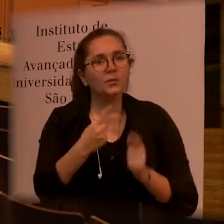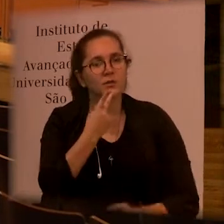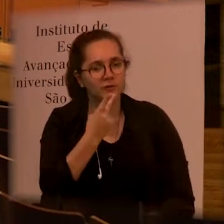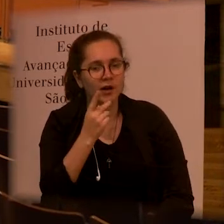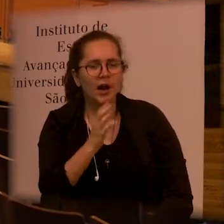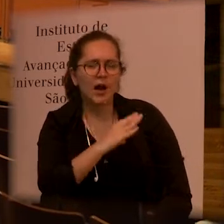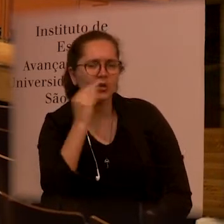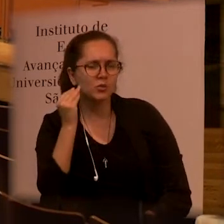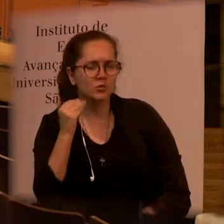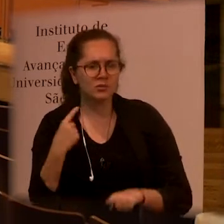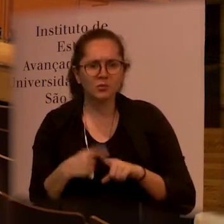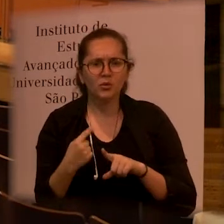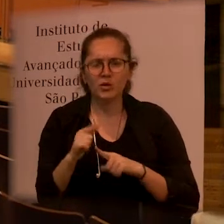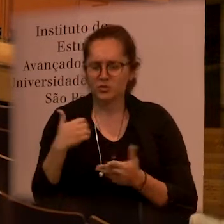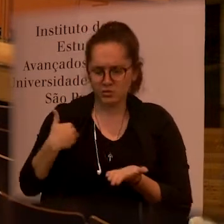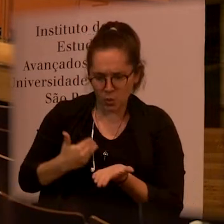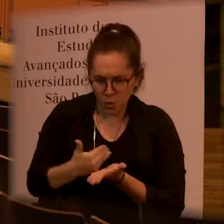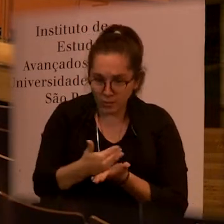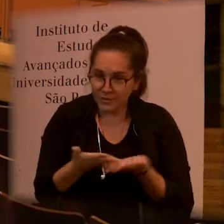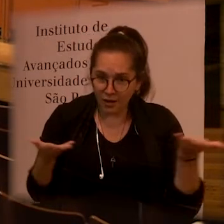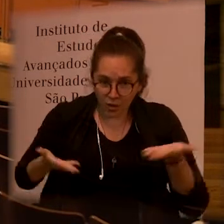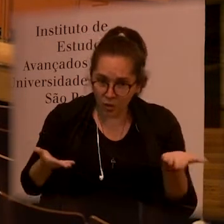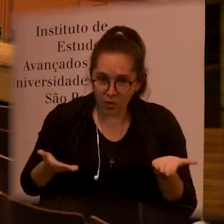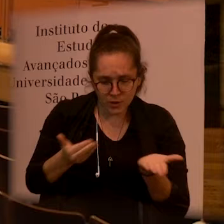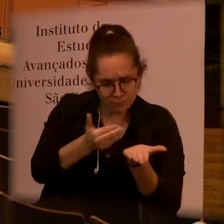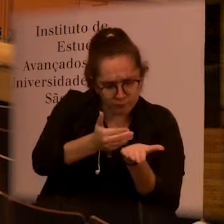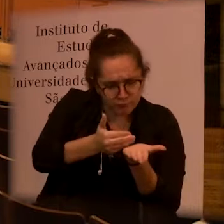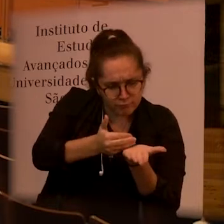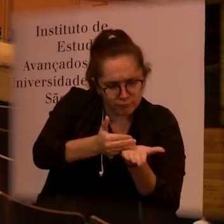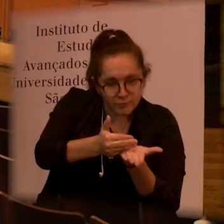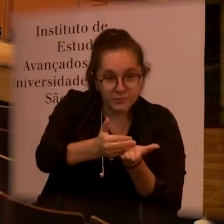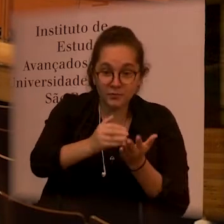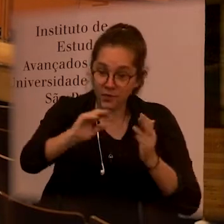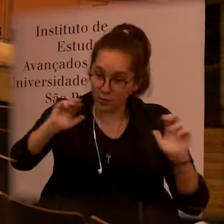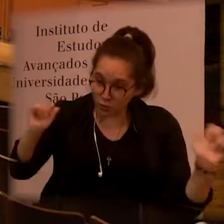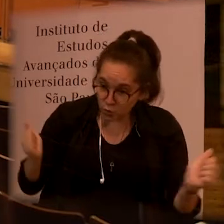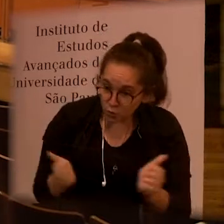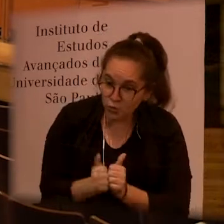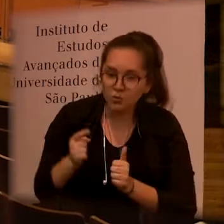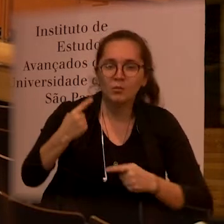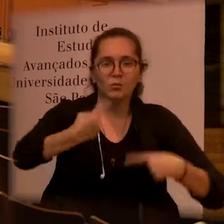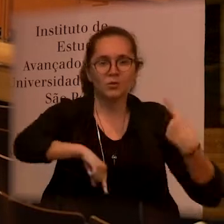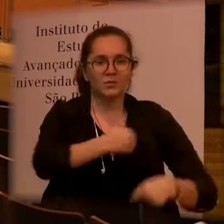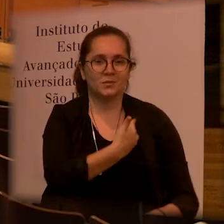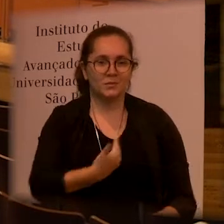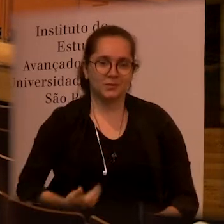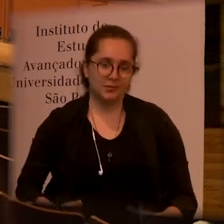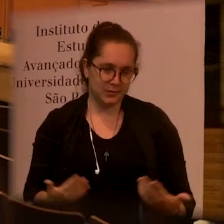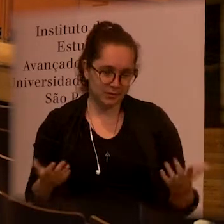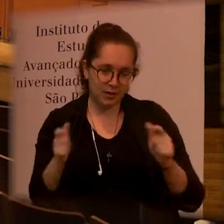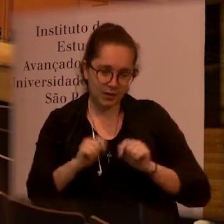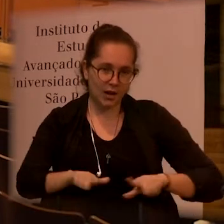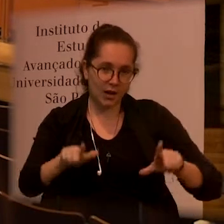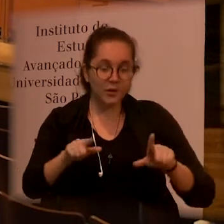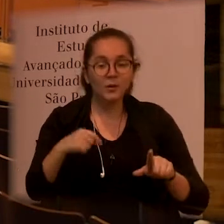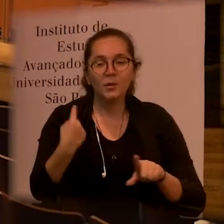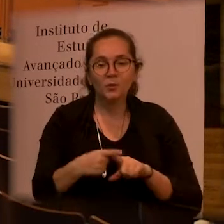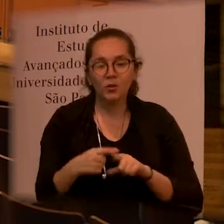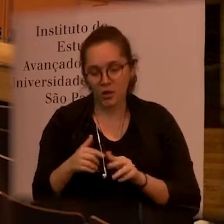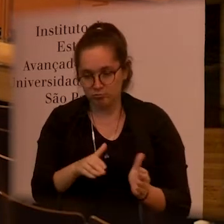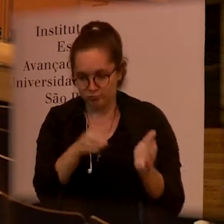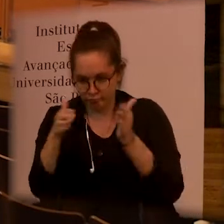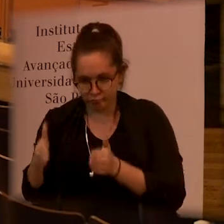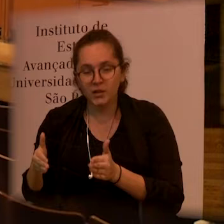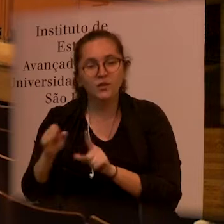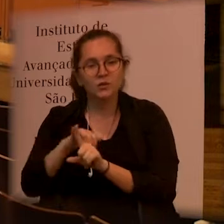develop this deficiency or disability we should do everything from the very beginning involving the